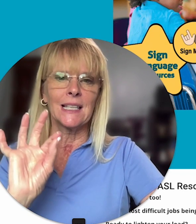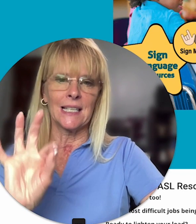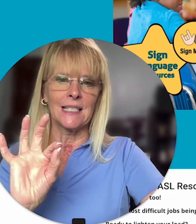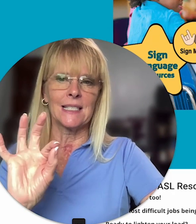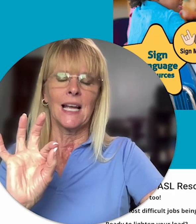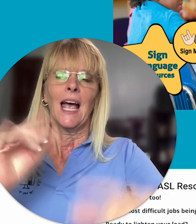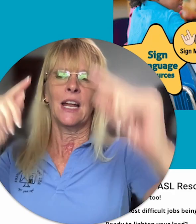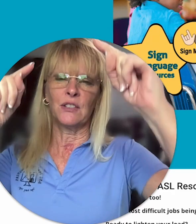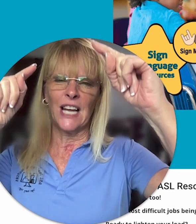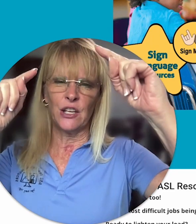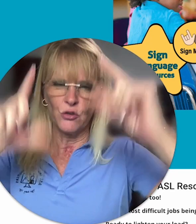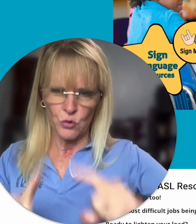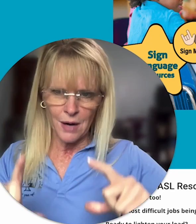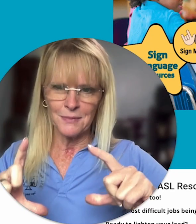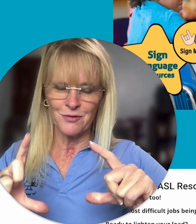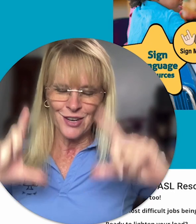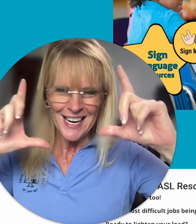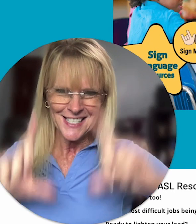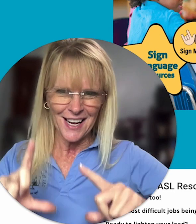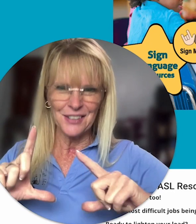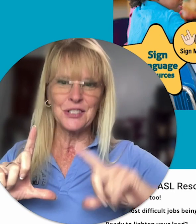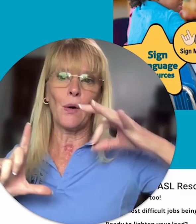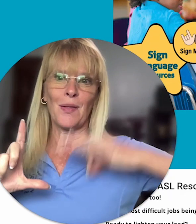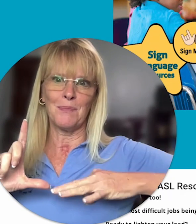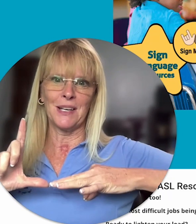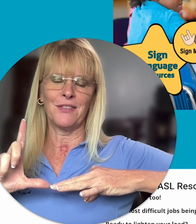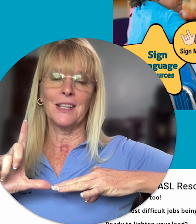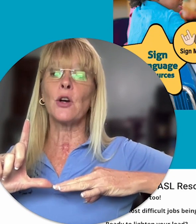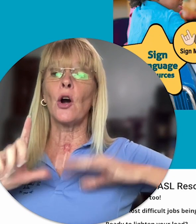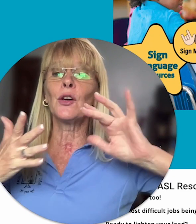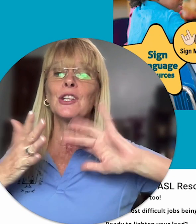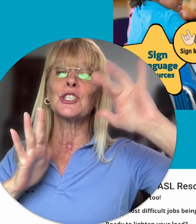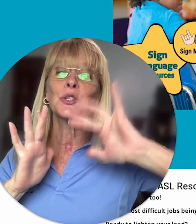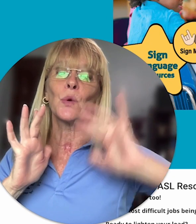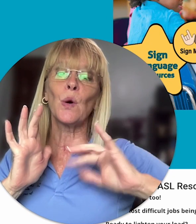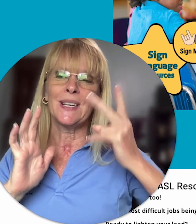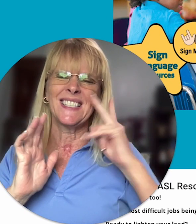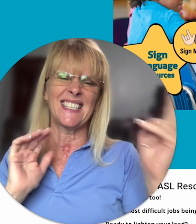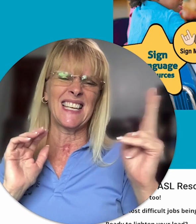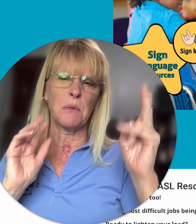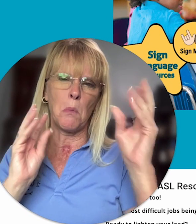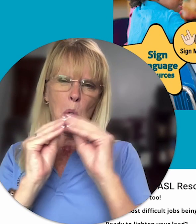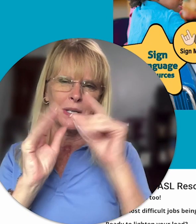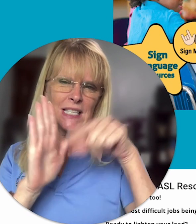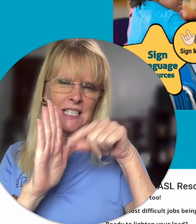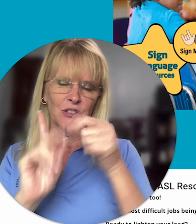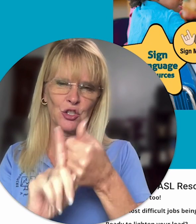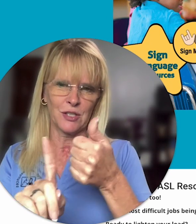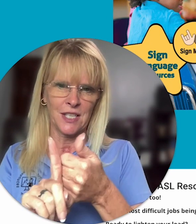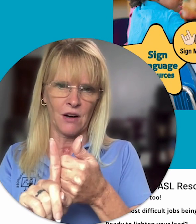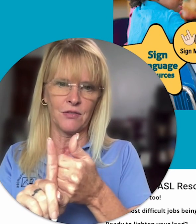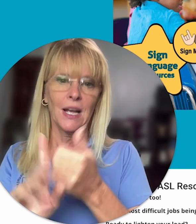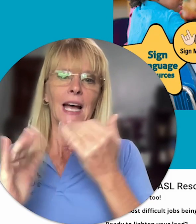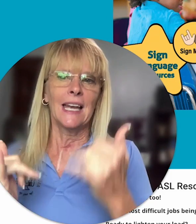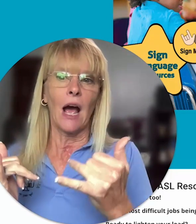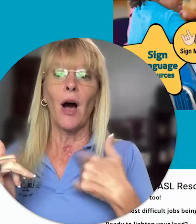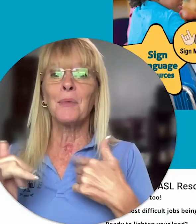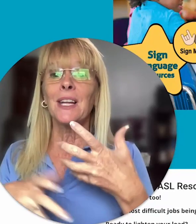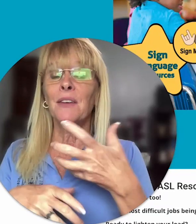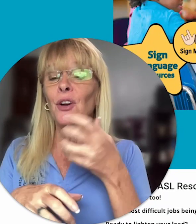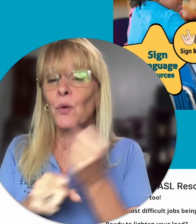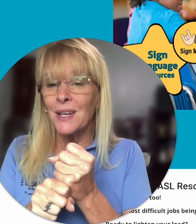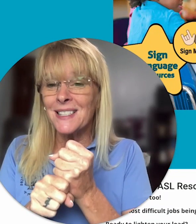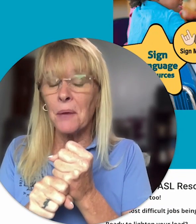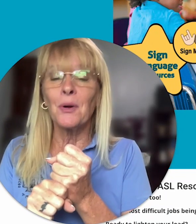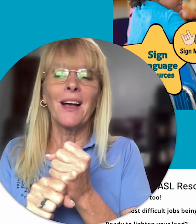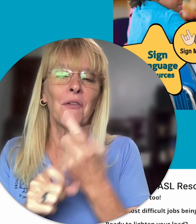just click this and it'll take you drop right down to all the benefits or you can just scroll and see more details yourself now I'm